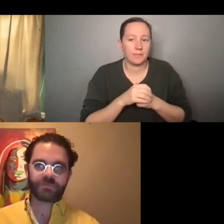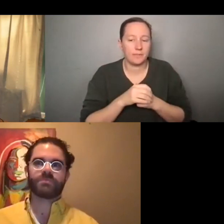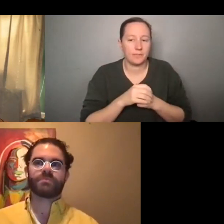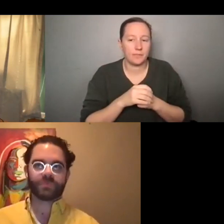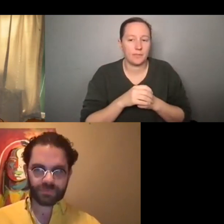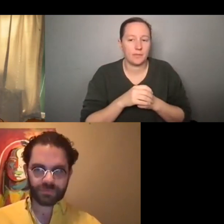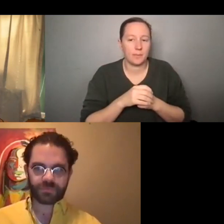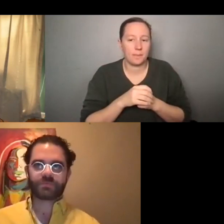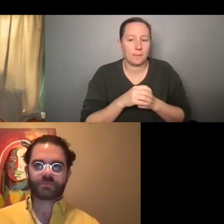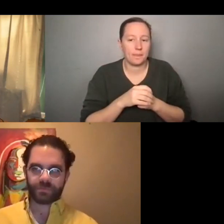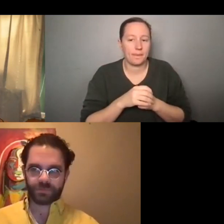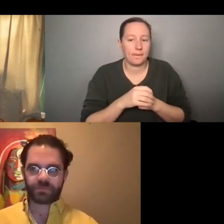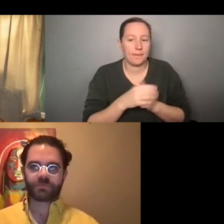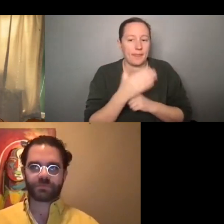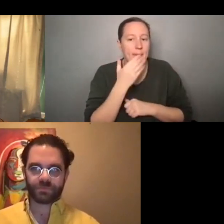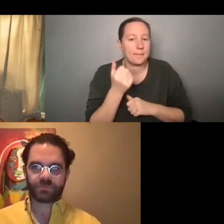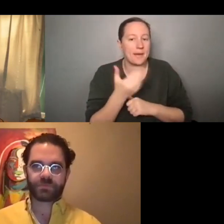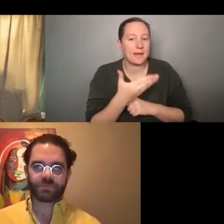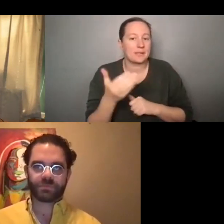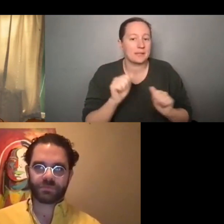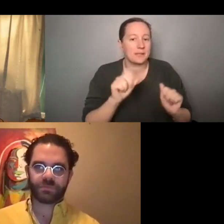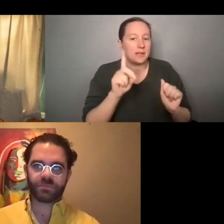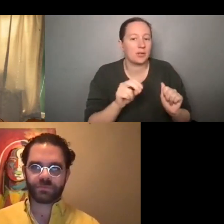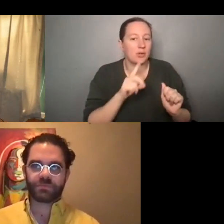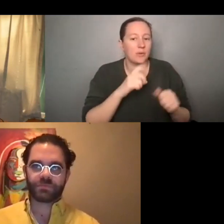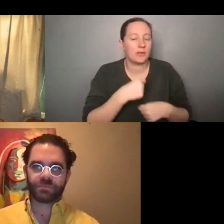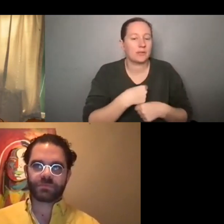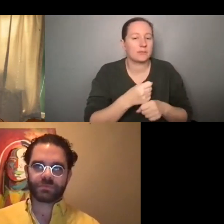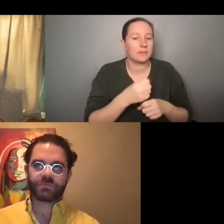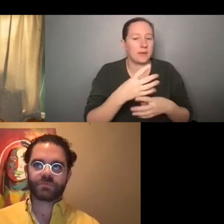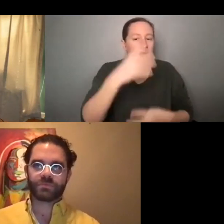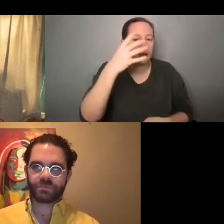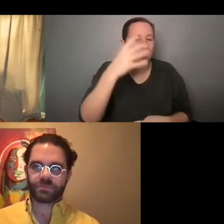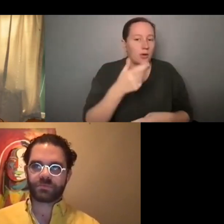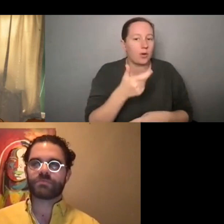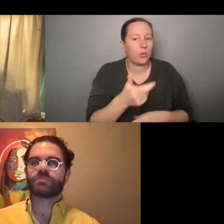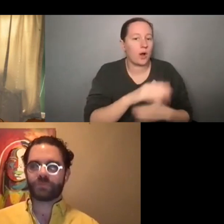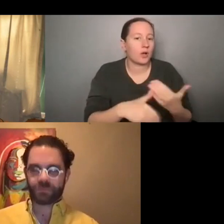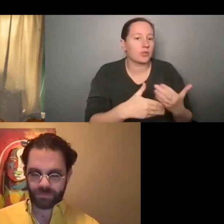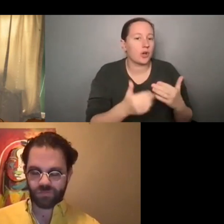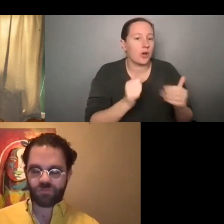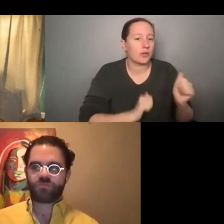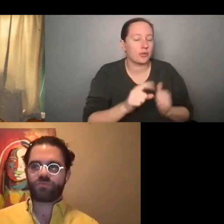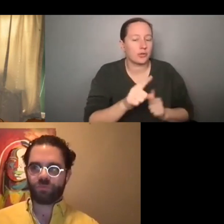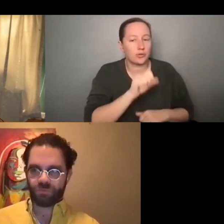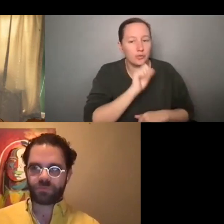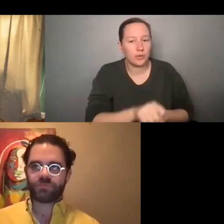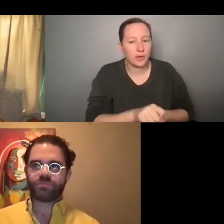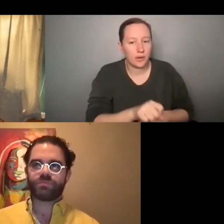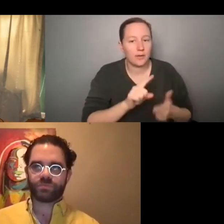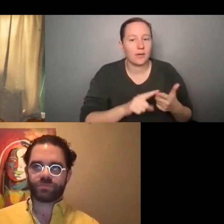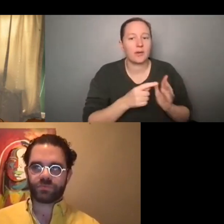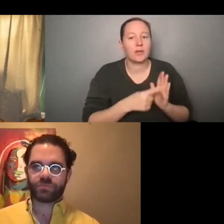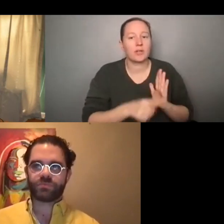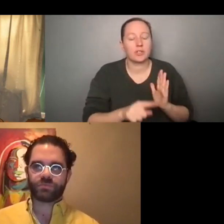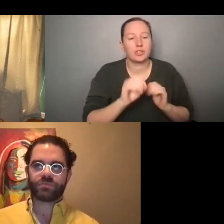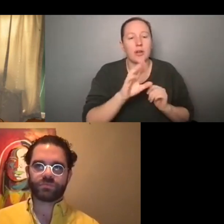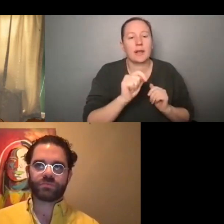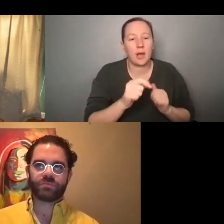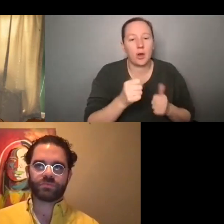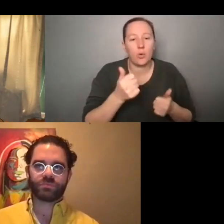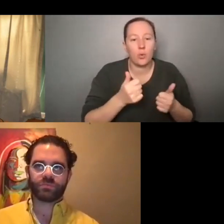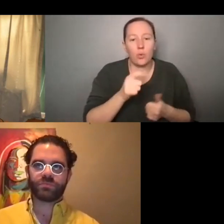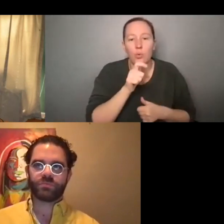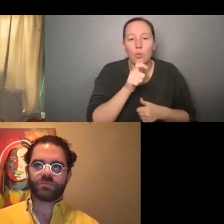like, I think the greatest thing you can do is make a list, watch all the shows you love, then check out the credits of the show,